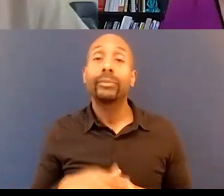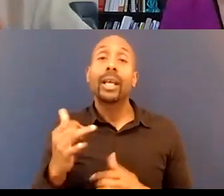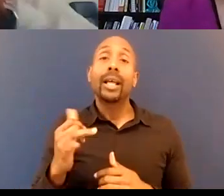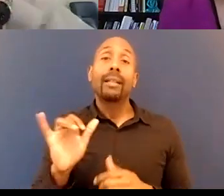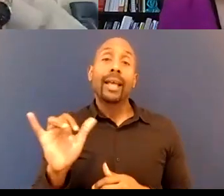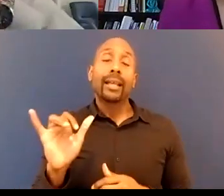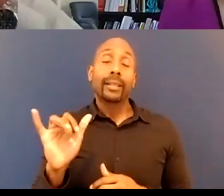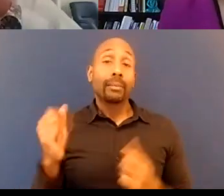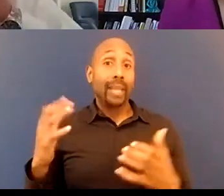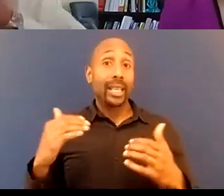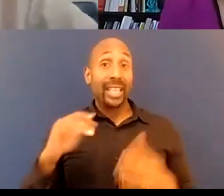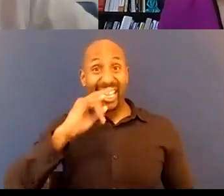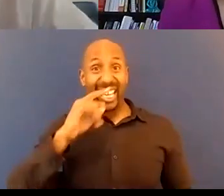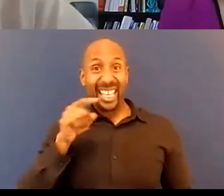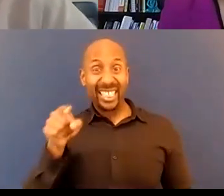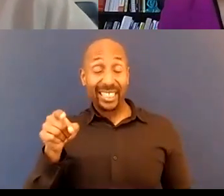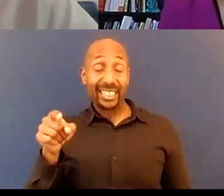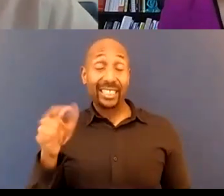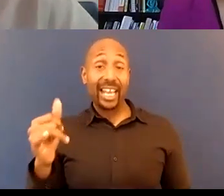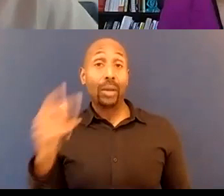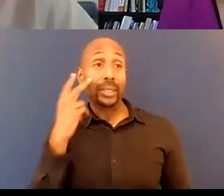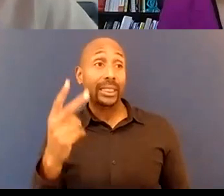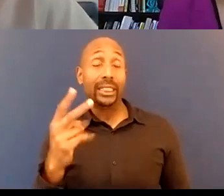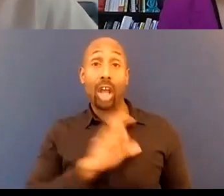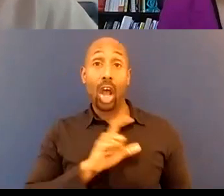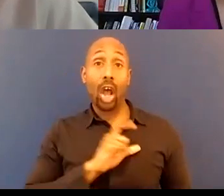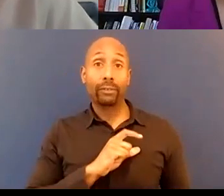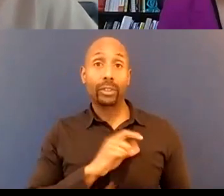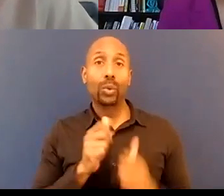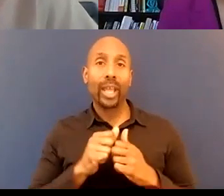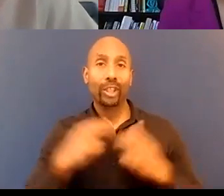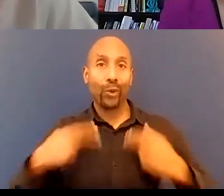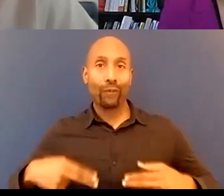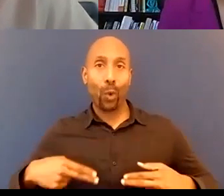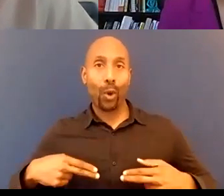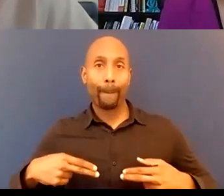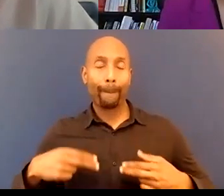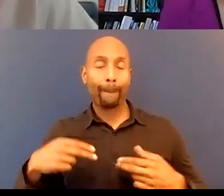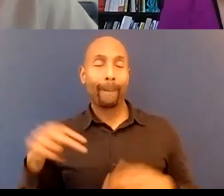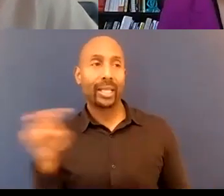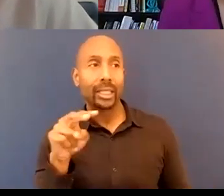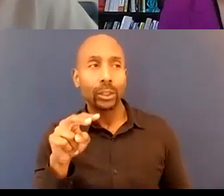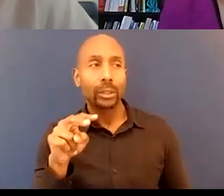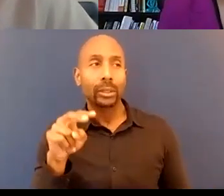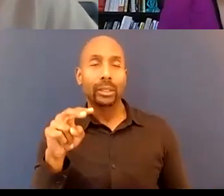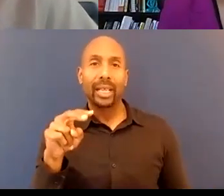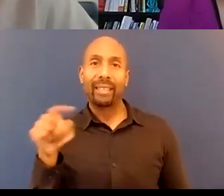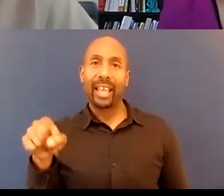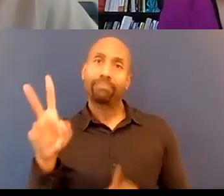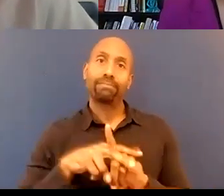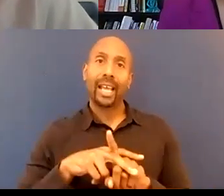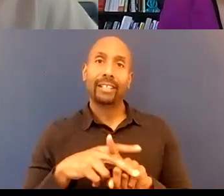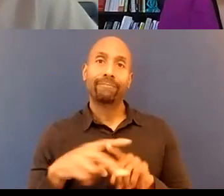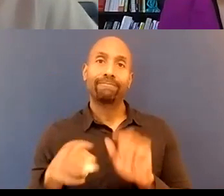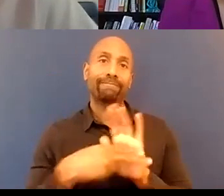it's just you have a uniform on so how should we go about focusing the training more in society in